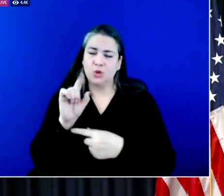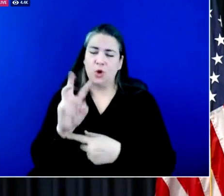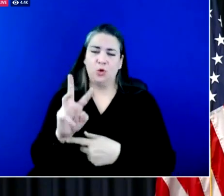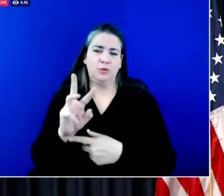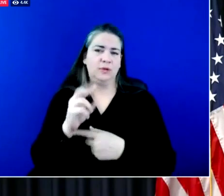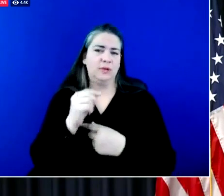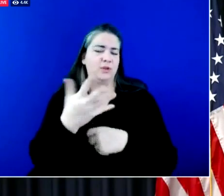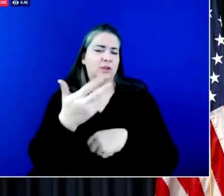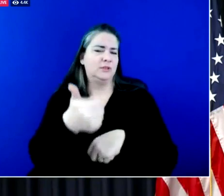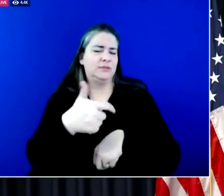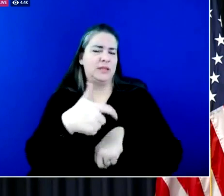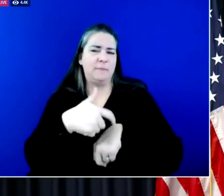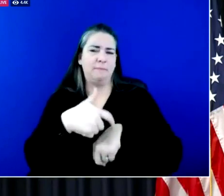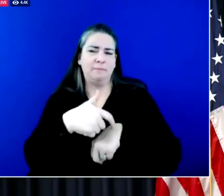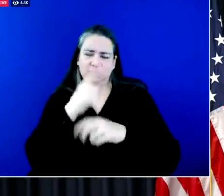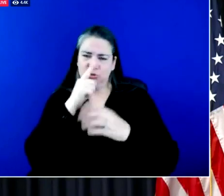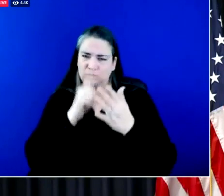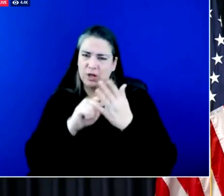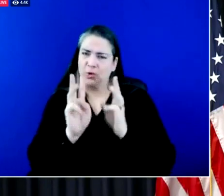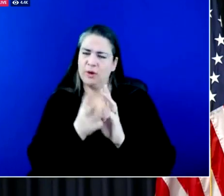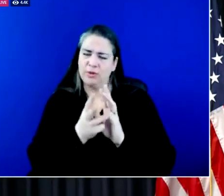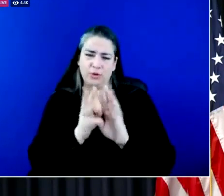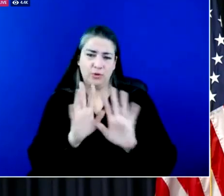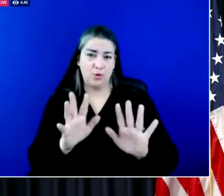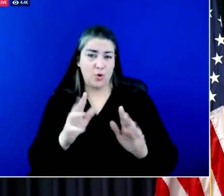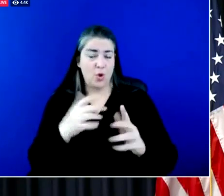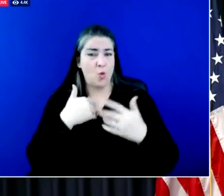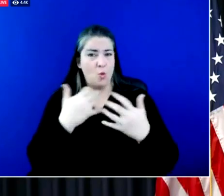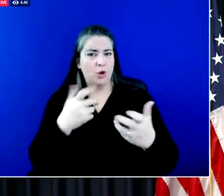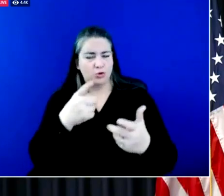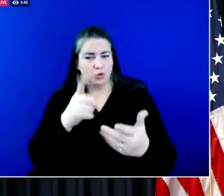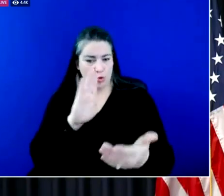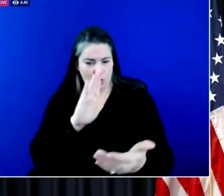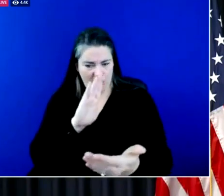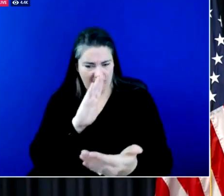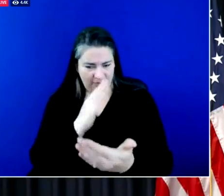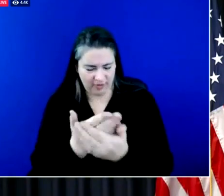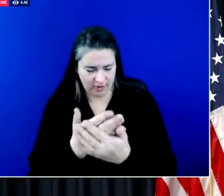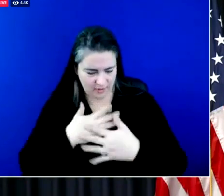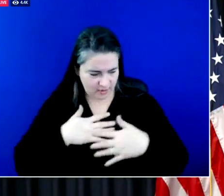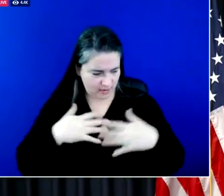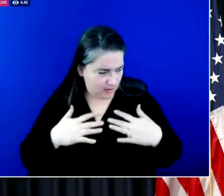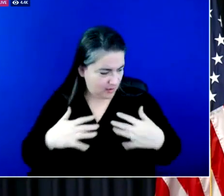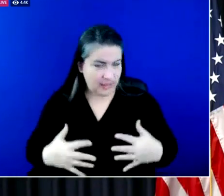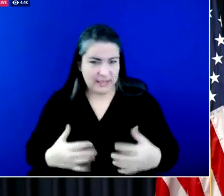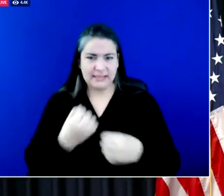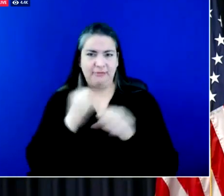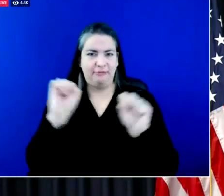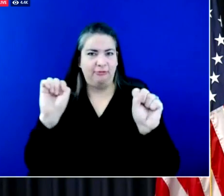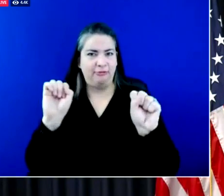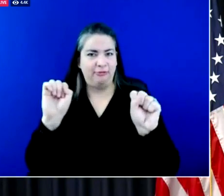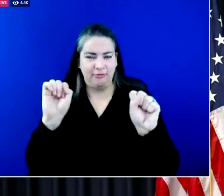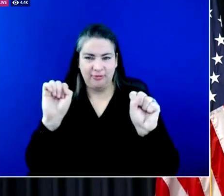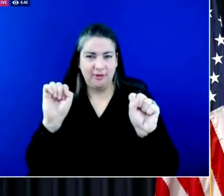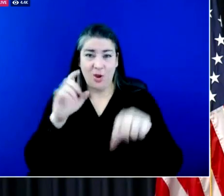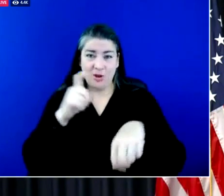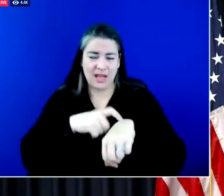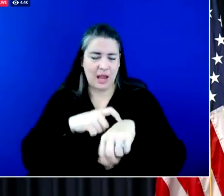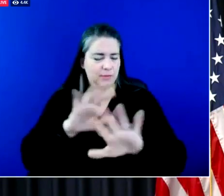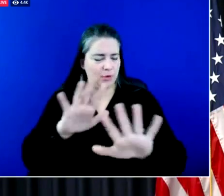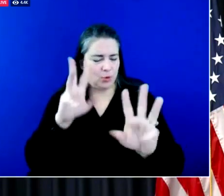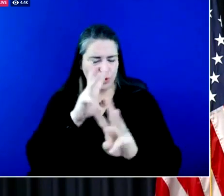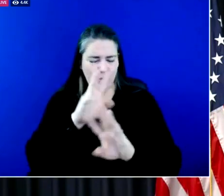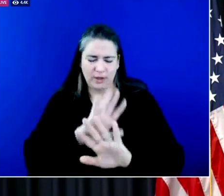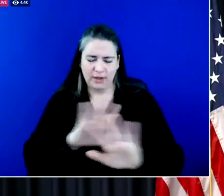conditions. Listen, everybody wants you to make it where you're going more than they want you to make it on time. So please be safe. Do